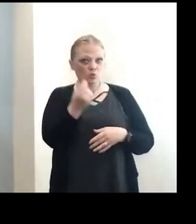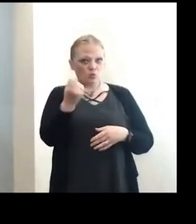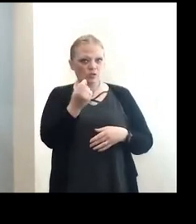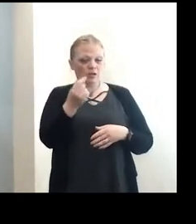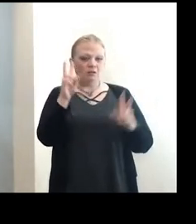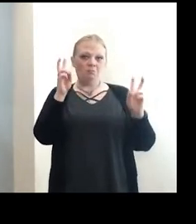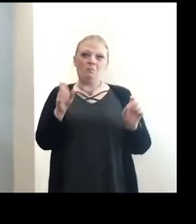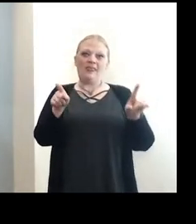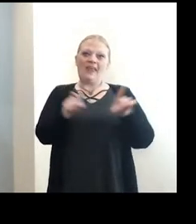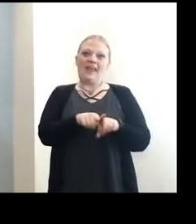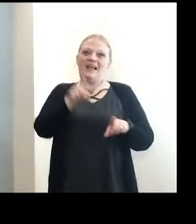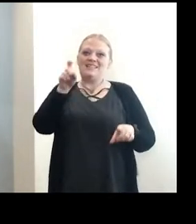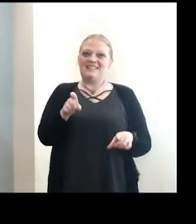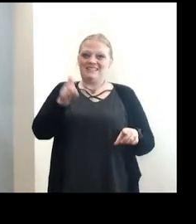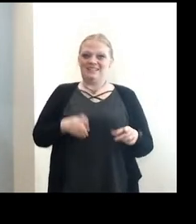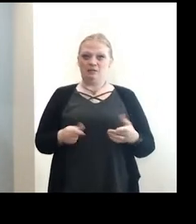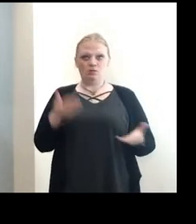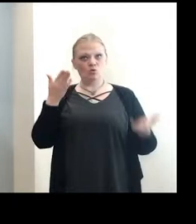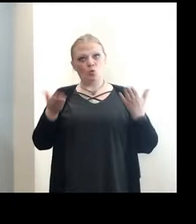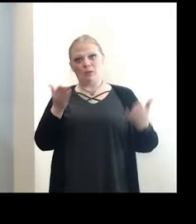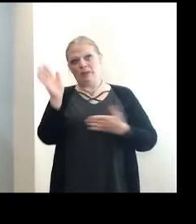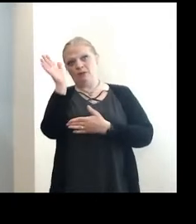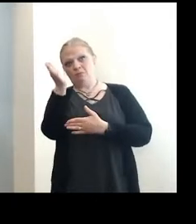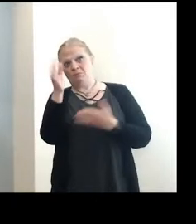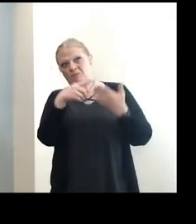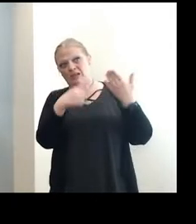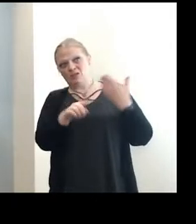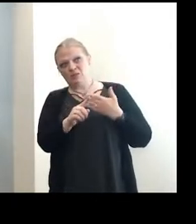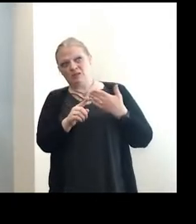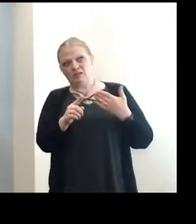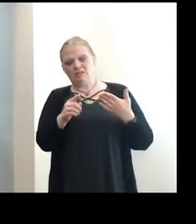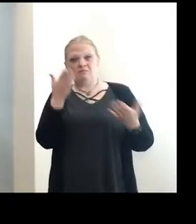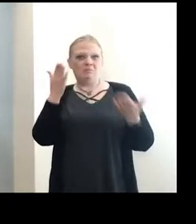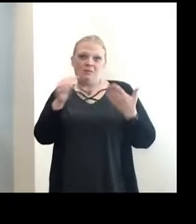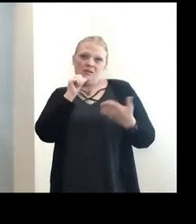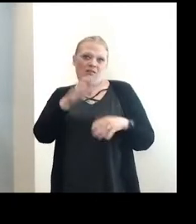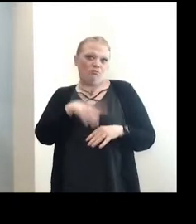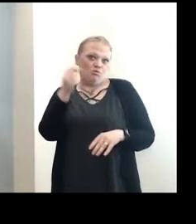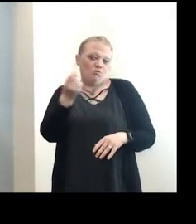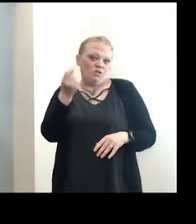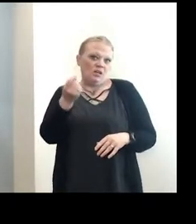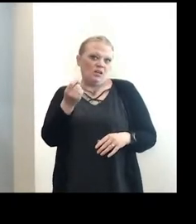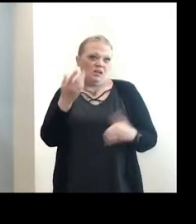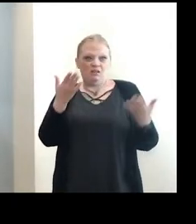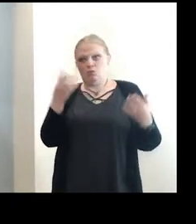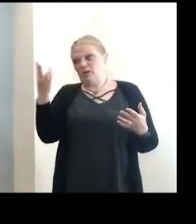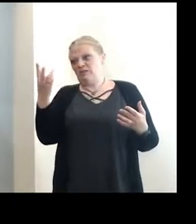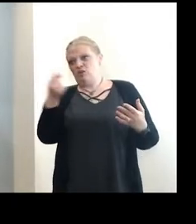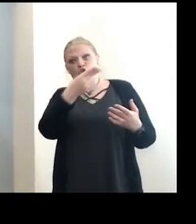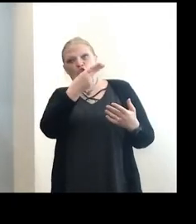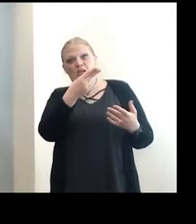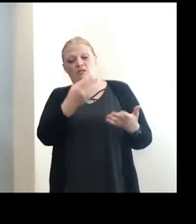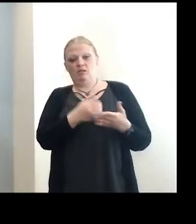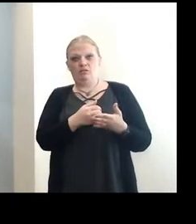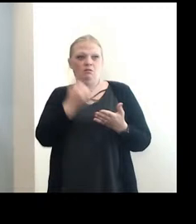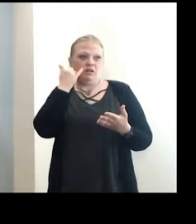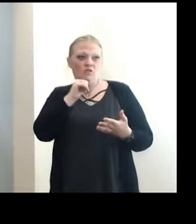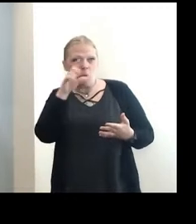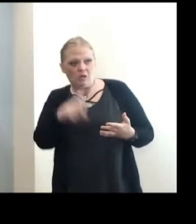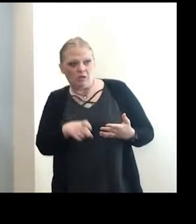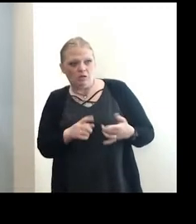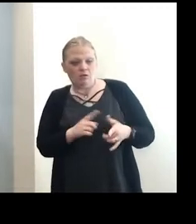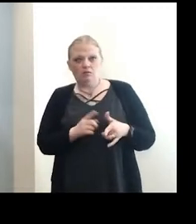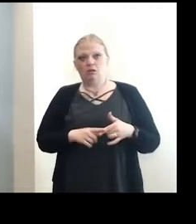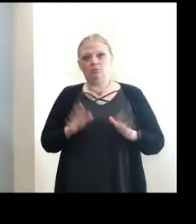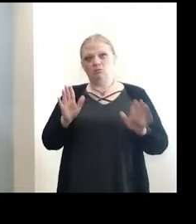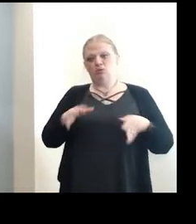as needed. So there may be a press conference next week, but it probably won't be on Tuesday. It could be on Wednesday, Thursday, or if we don't need it for that week,